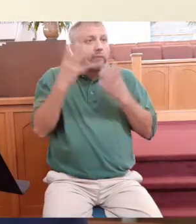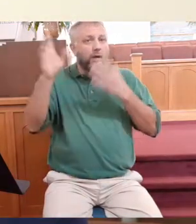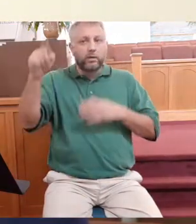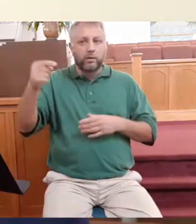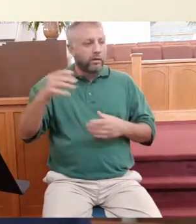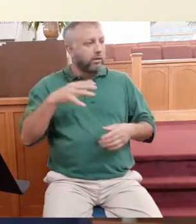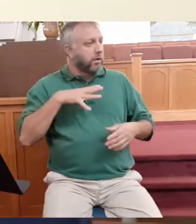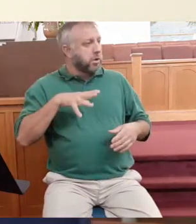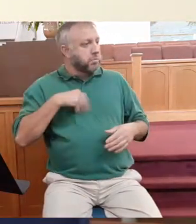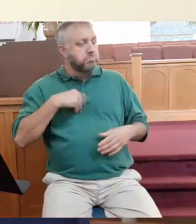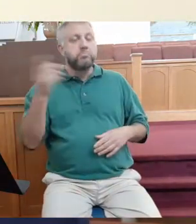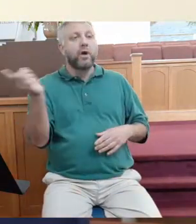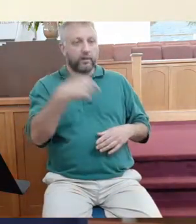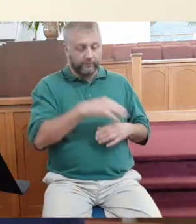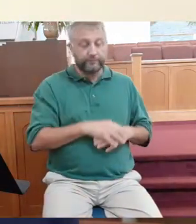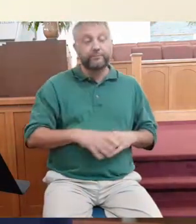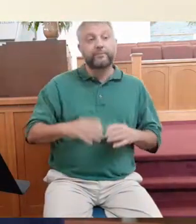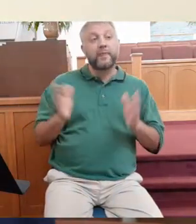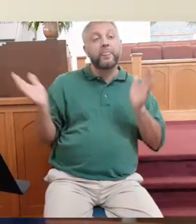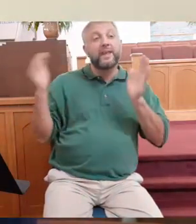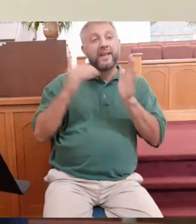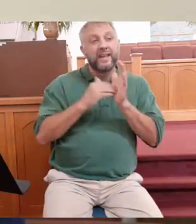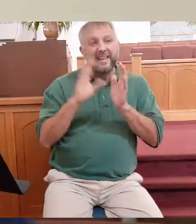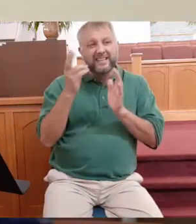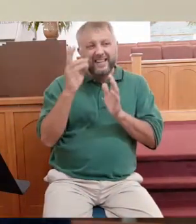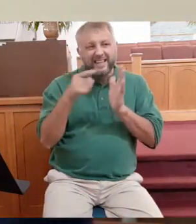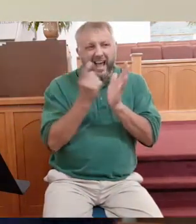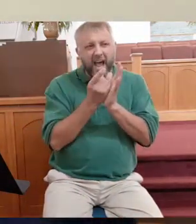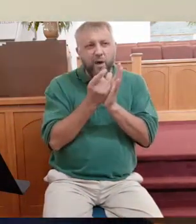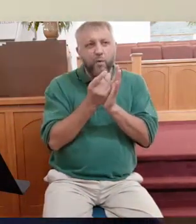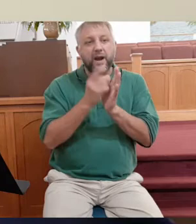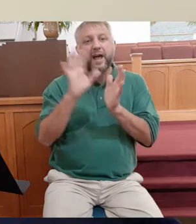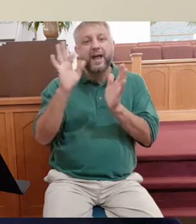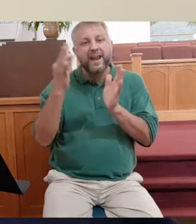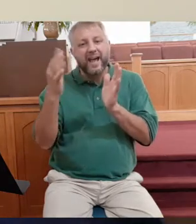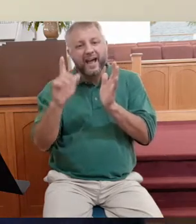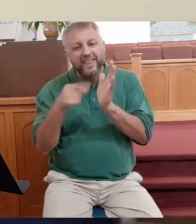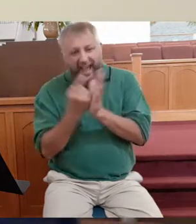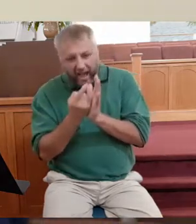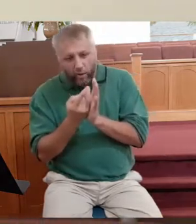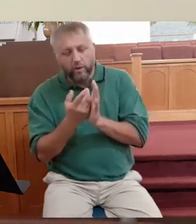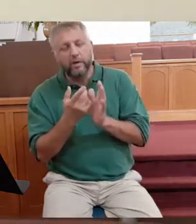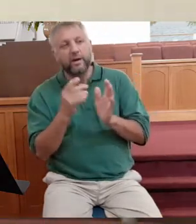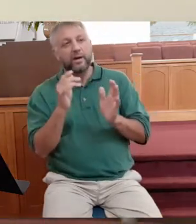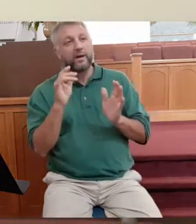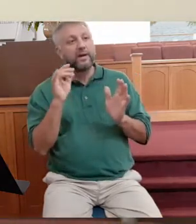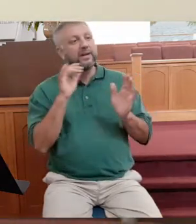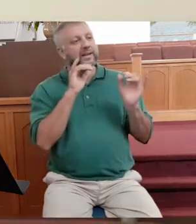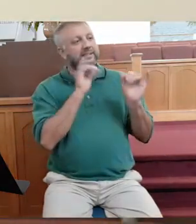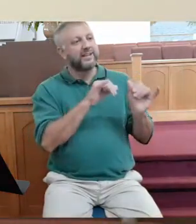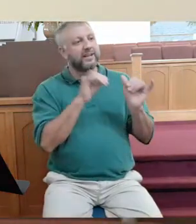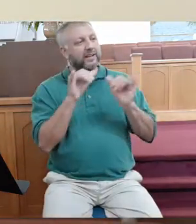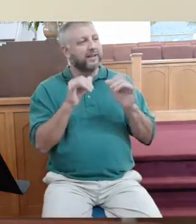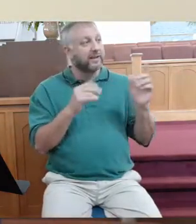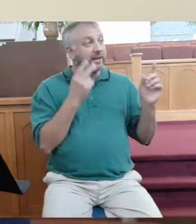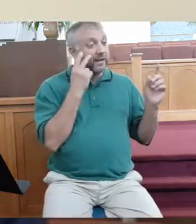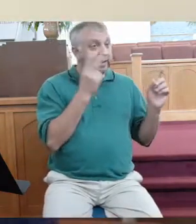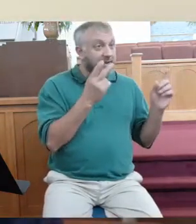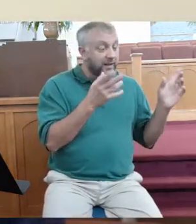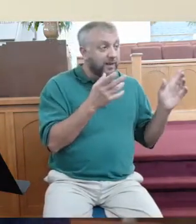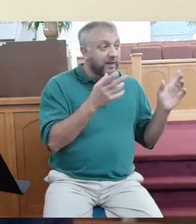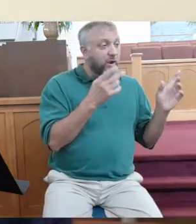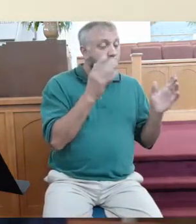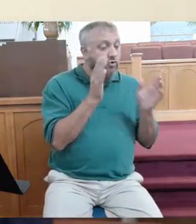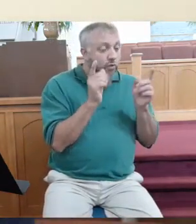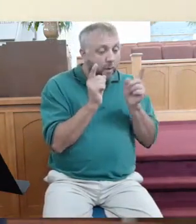went. Verse five. And he went out again the sixth hour and the ninth hour and did likewise. Did you catch this small phrase, church?